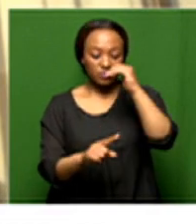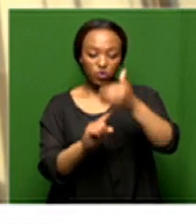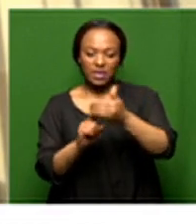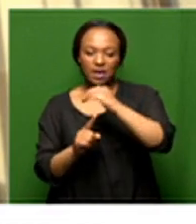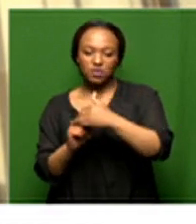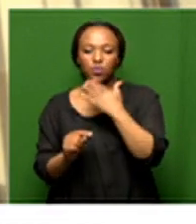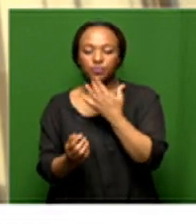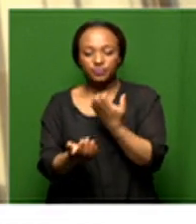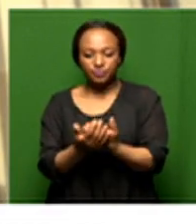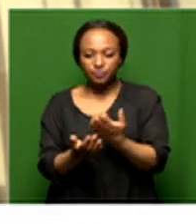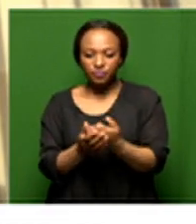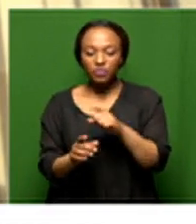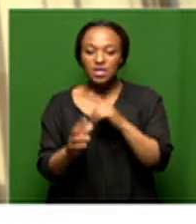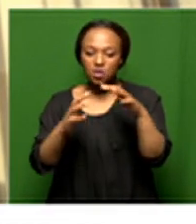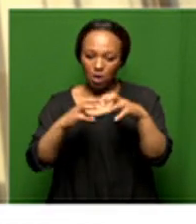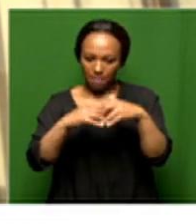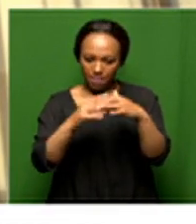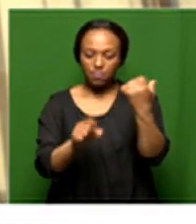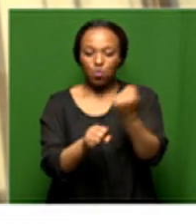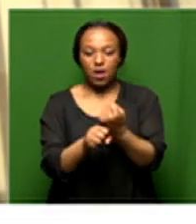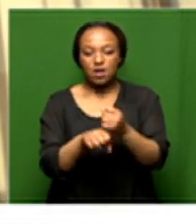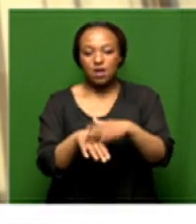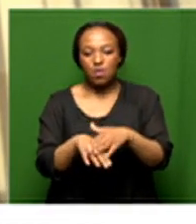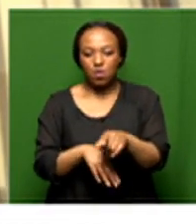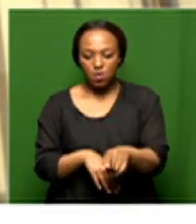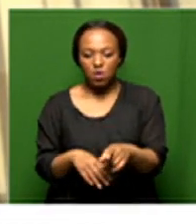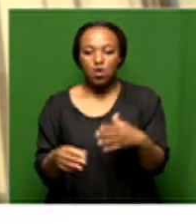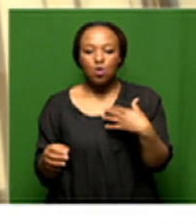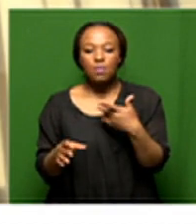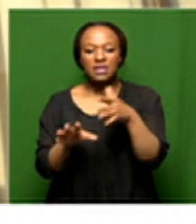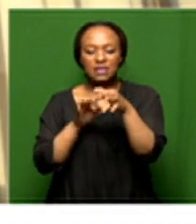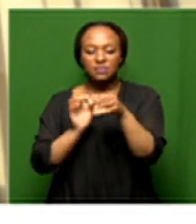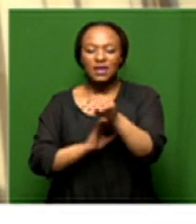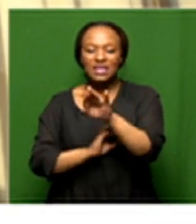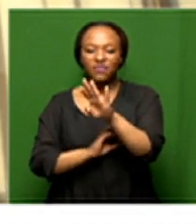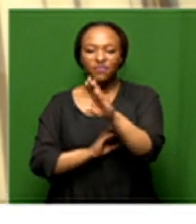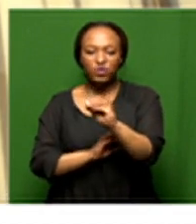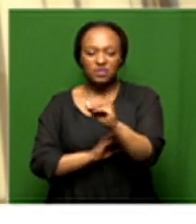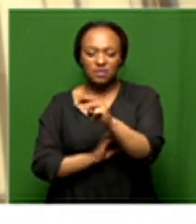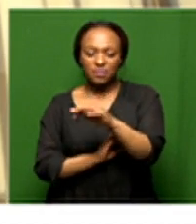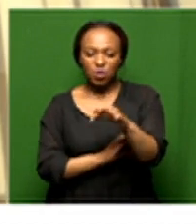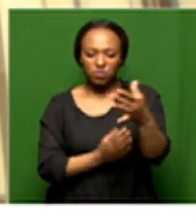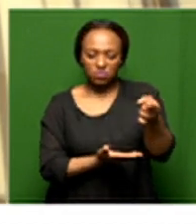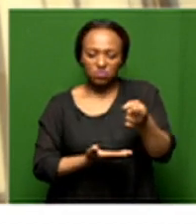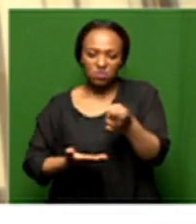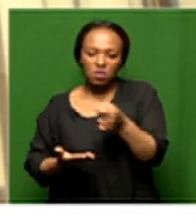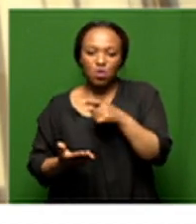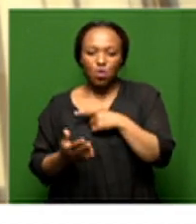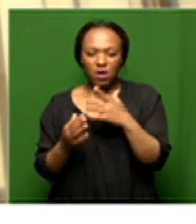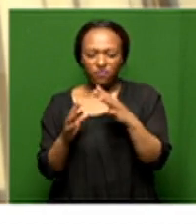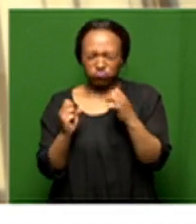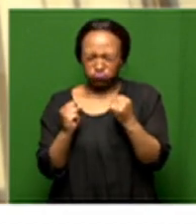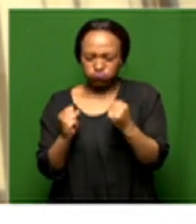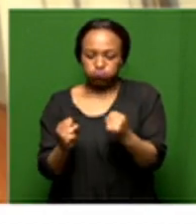economy because that's where you are going to create the jobs so i can talk about this 340 billion rent as the first phase of the aggressive